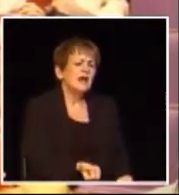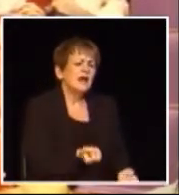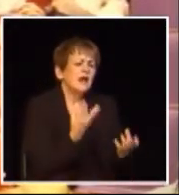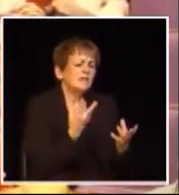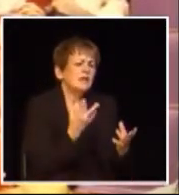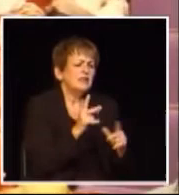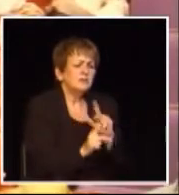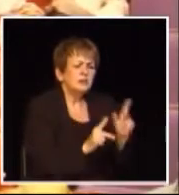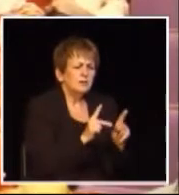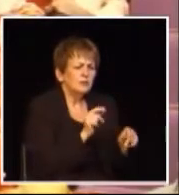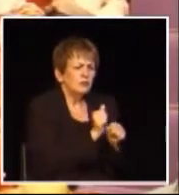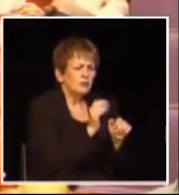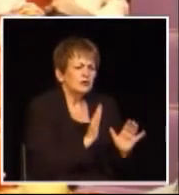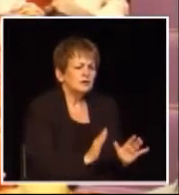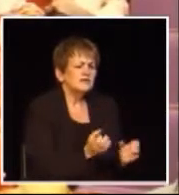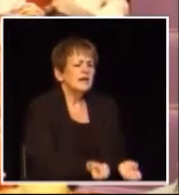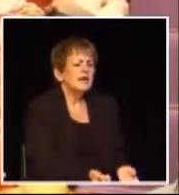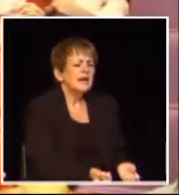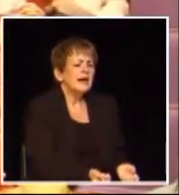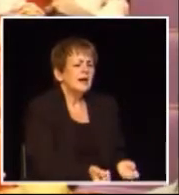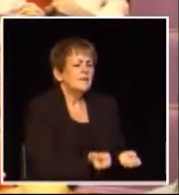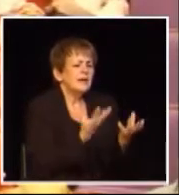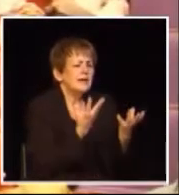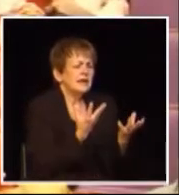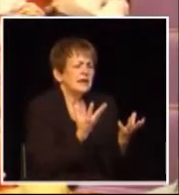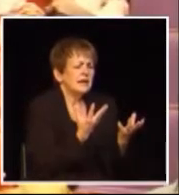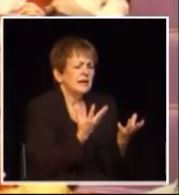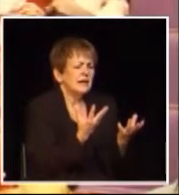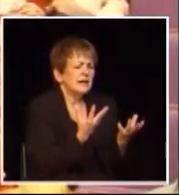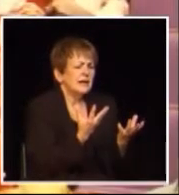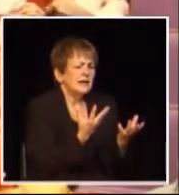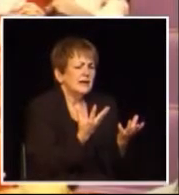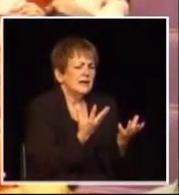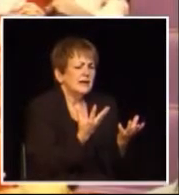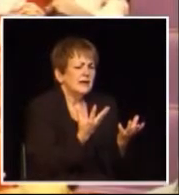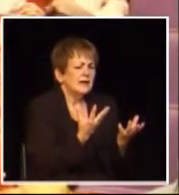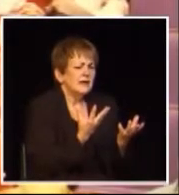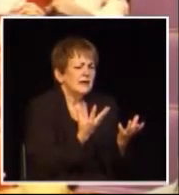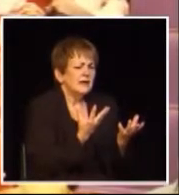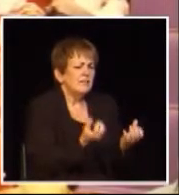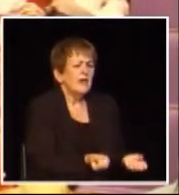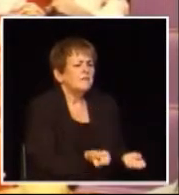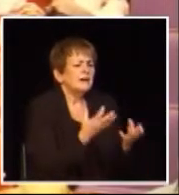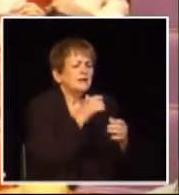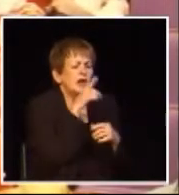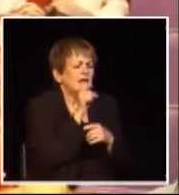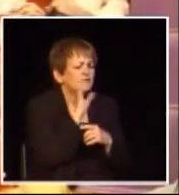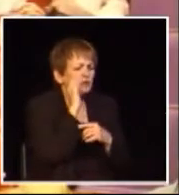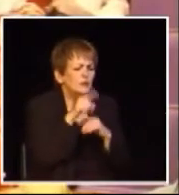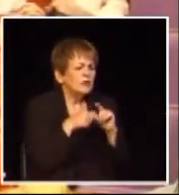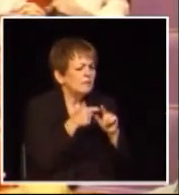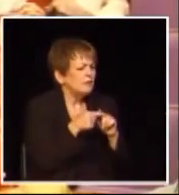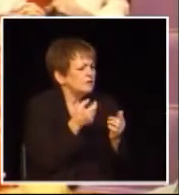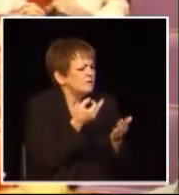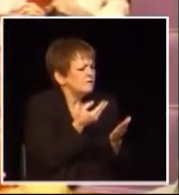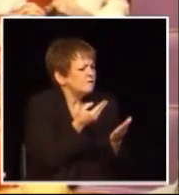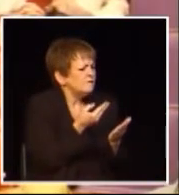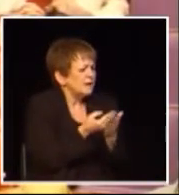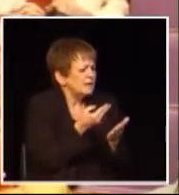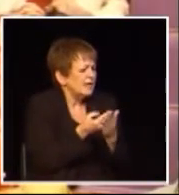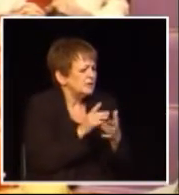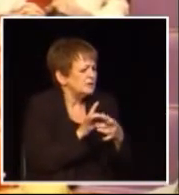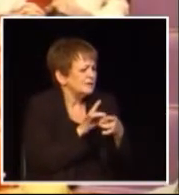you tell me how many civil servants have been relieved of their financial portfolios with the provincial